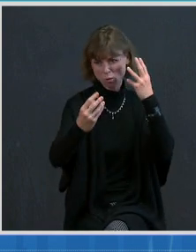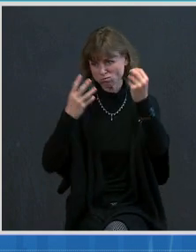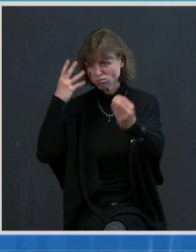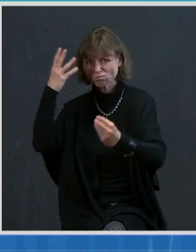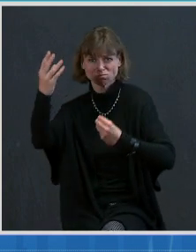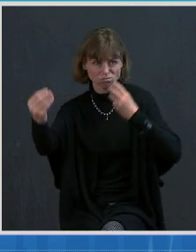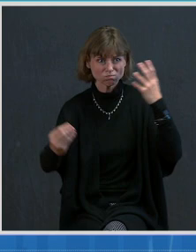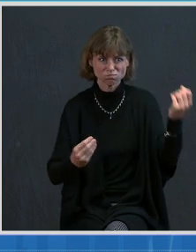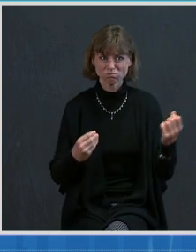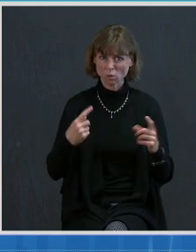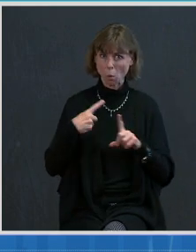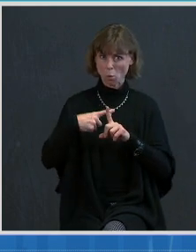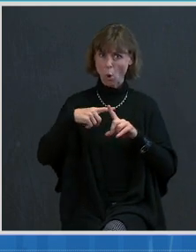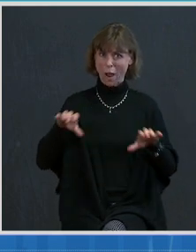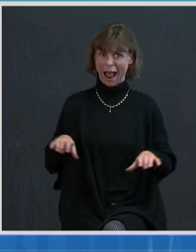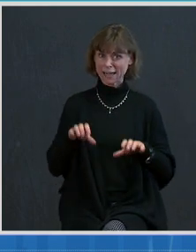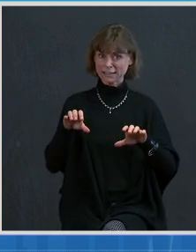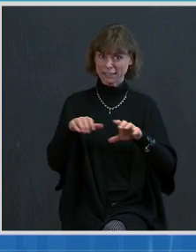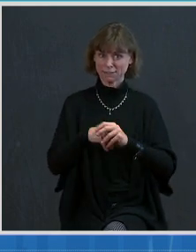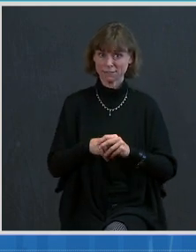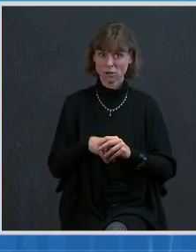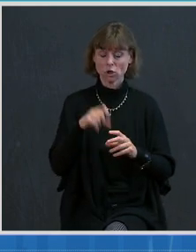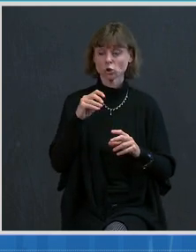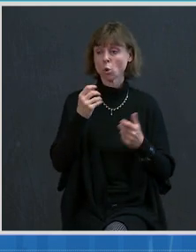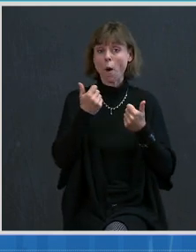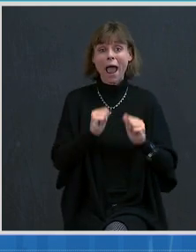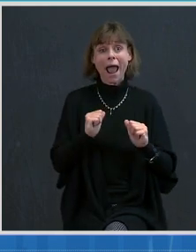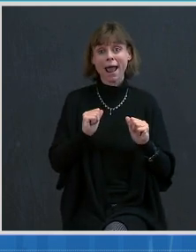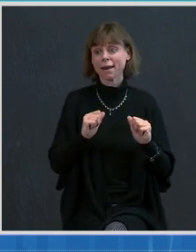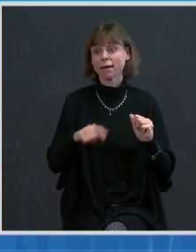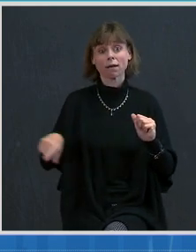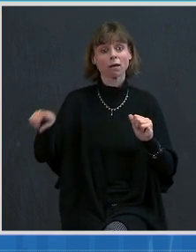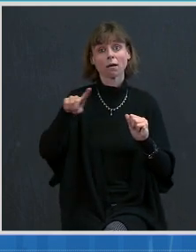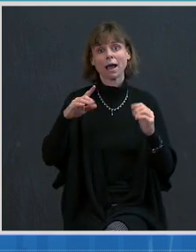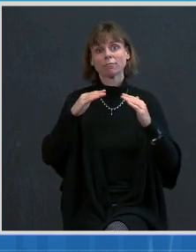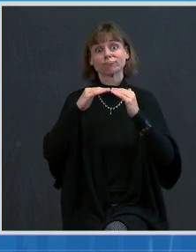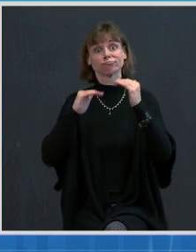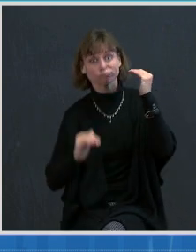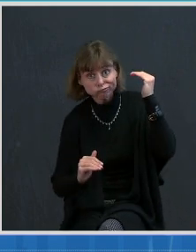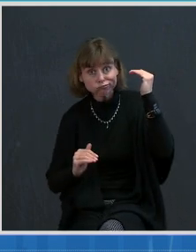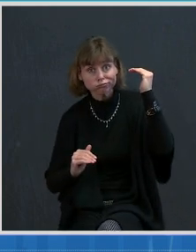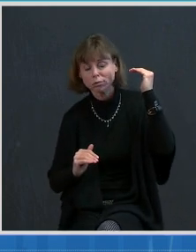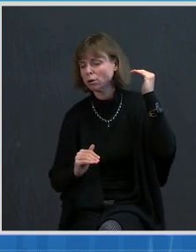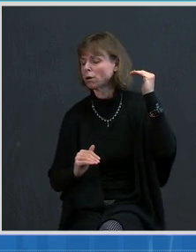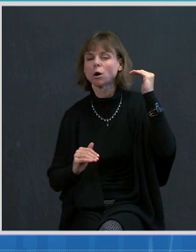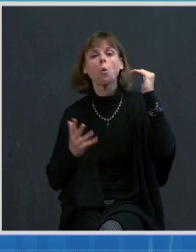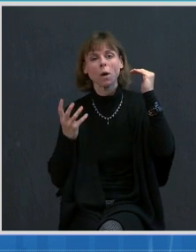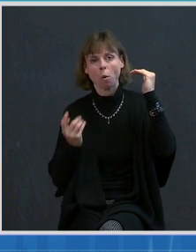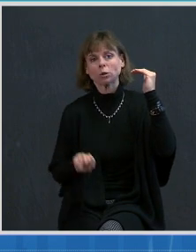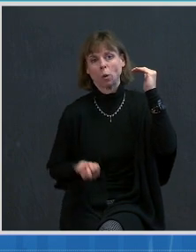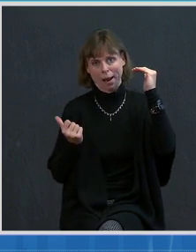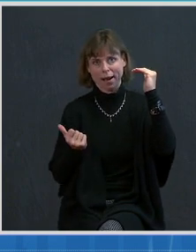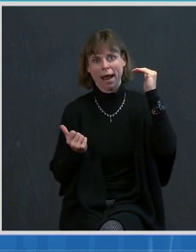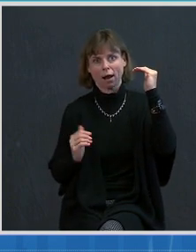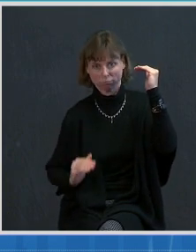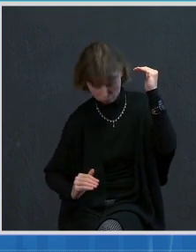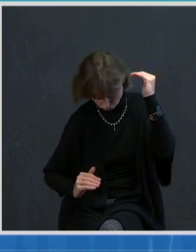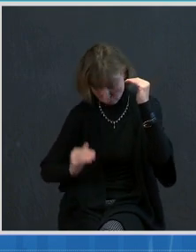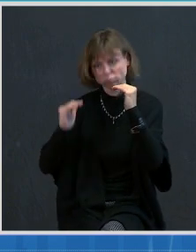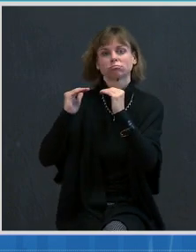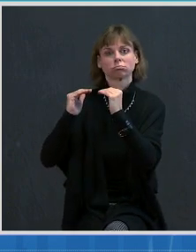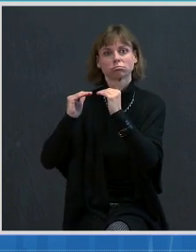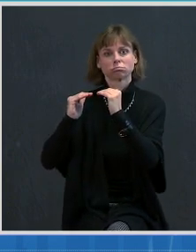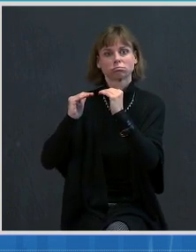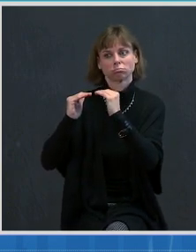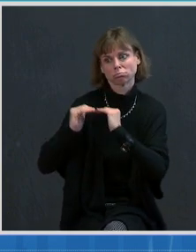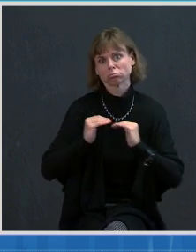to make sure that any inequities that exist, we can then essentially eliminate them. And that will be one of the things that are